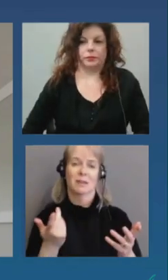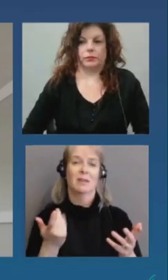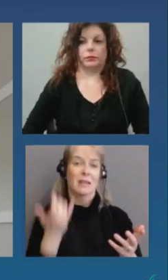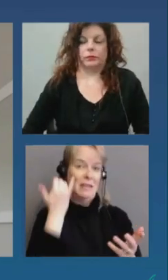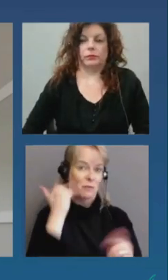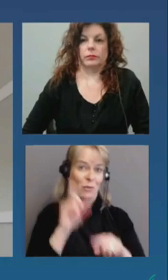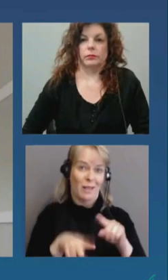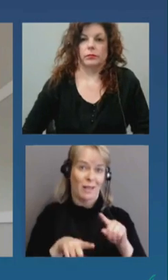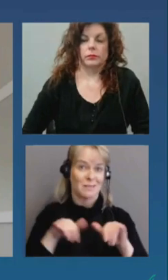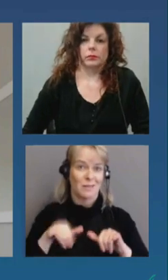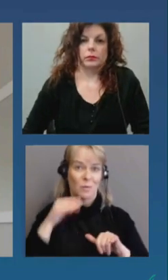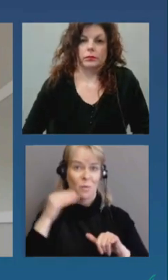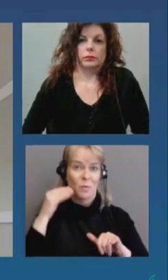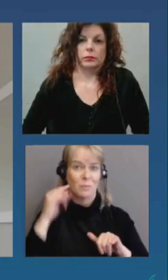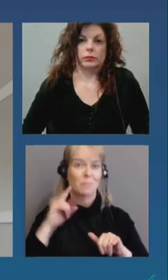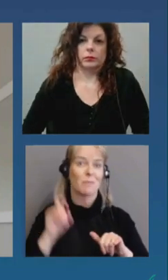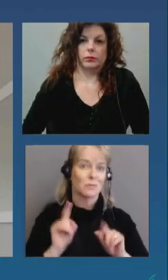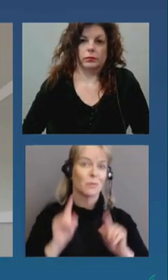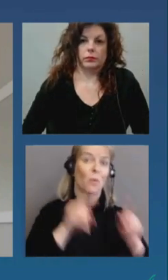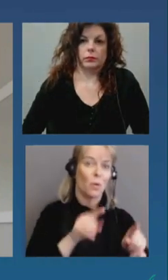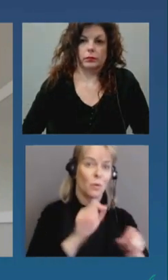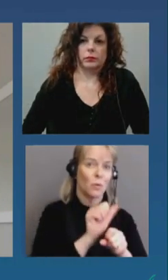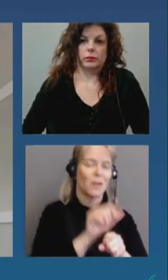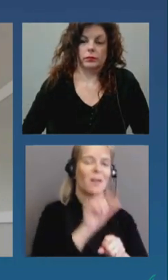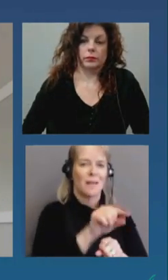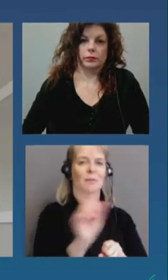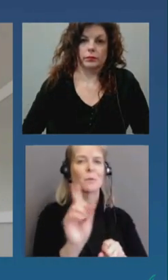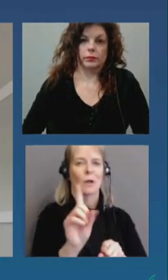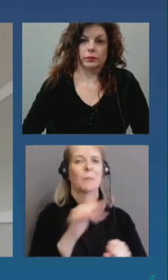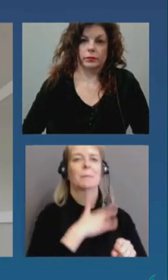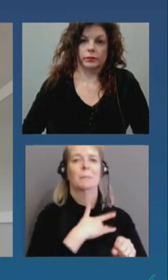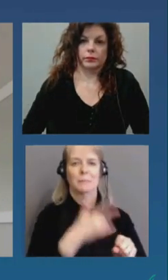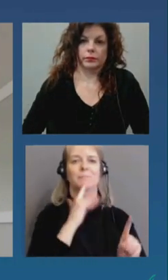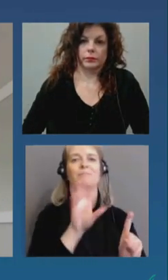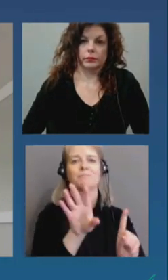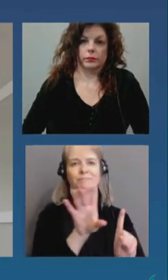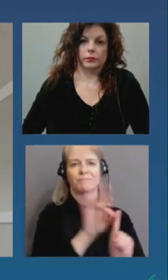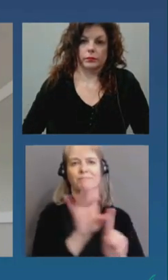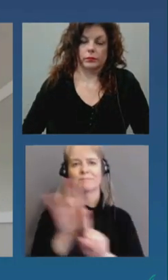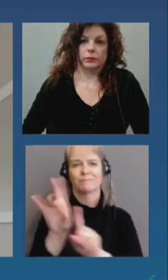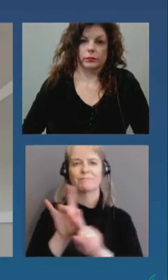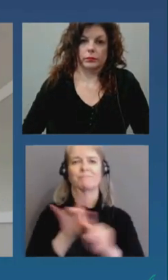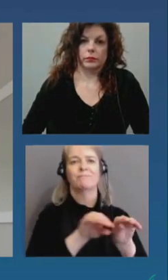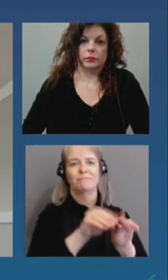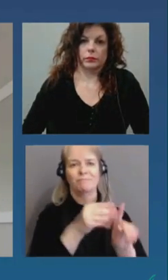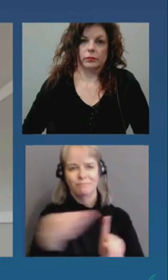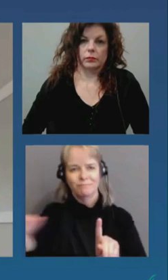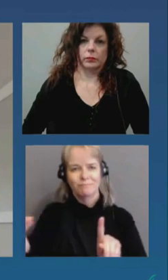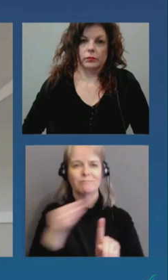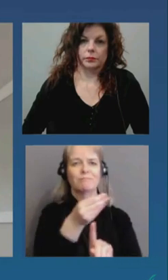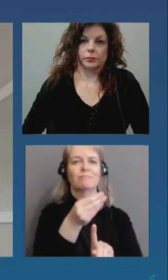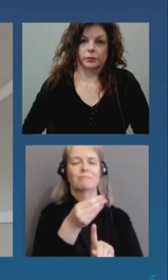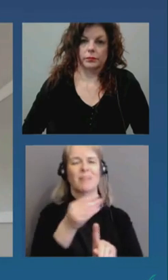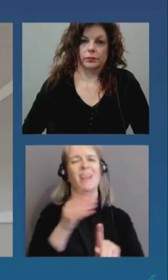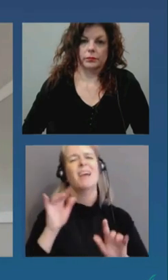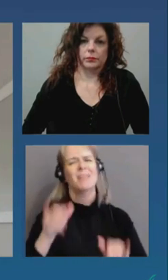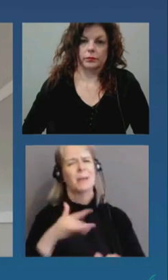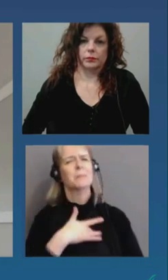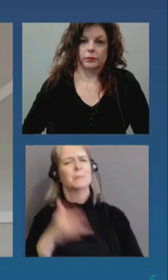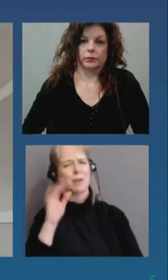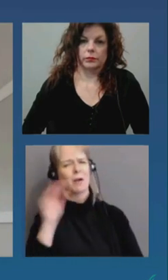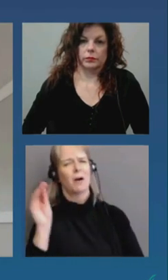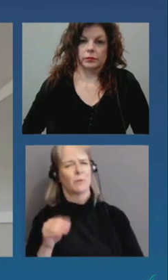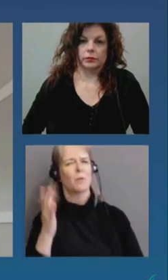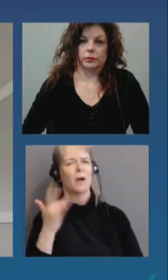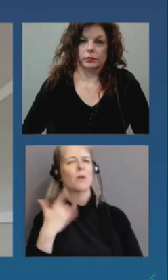from home um so that that is more of a ottawa pattern uh in terms of multiple smaller outbreaks uh